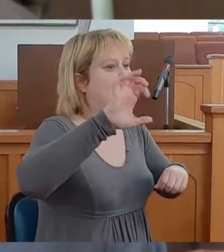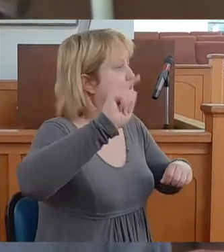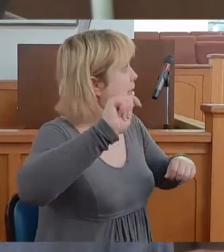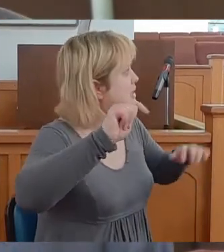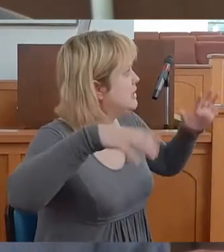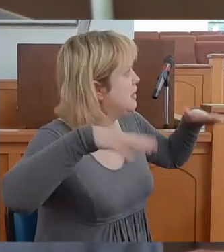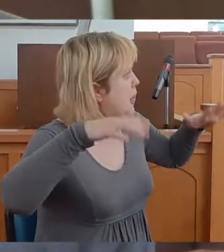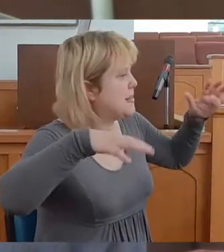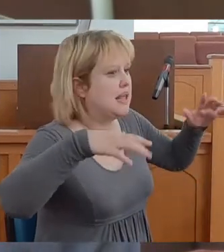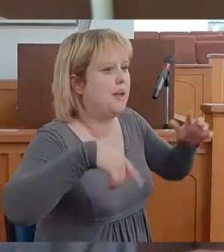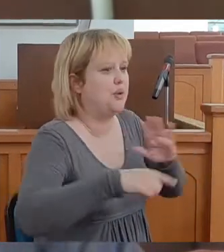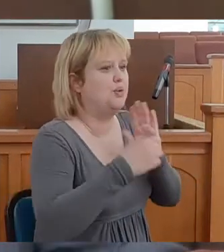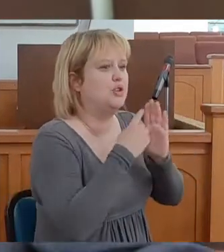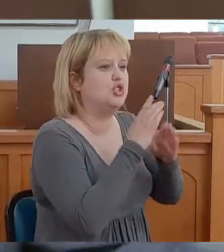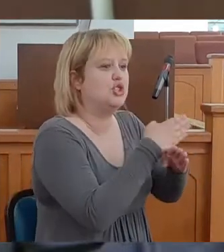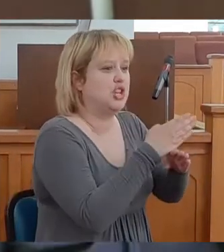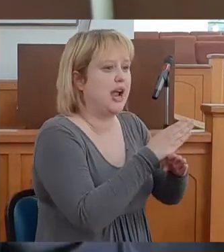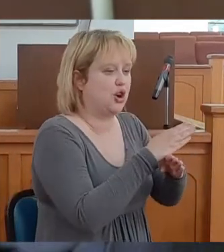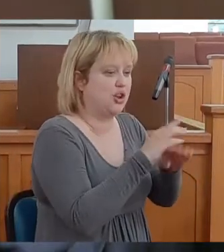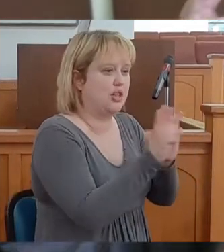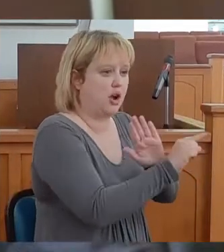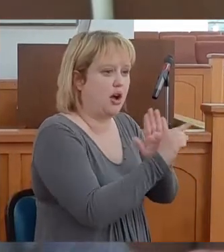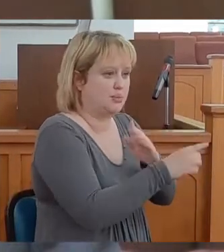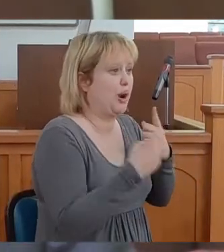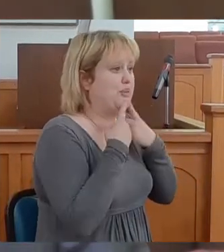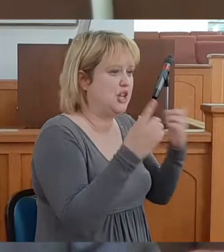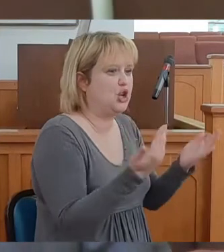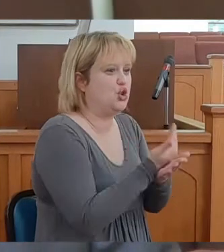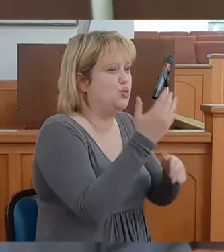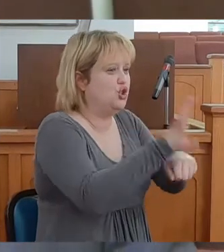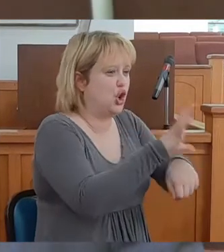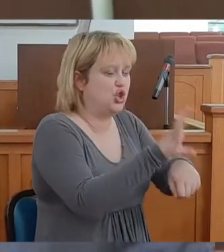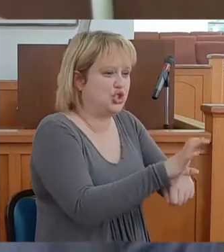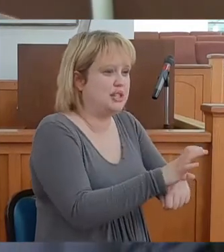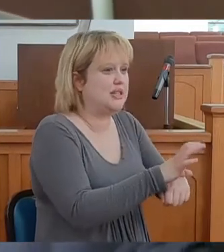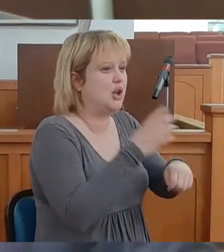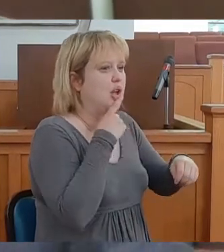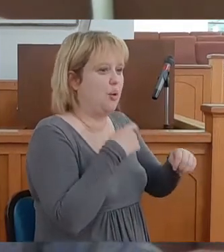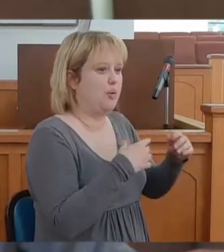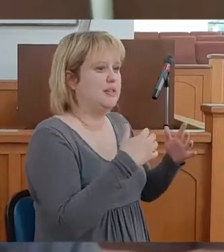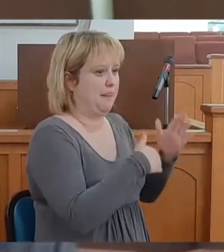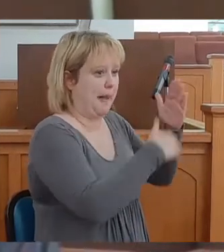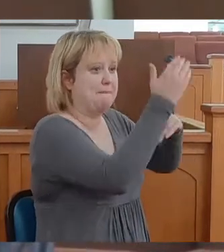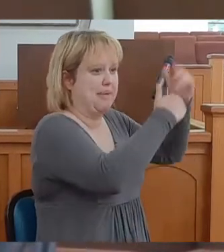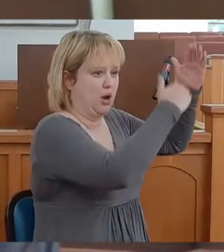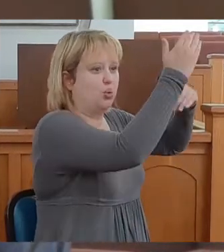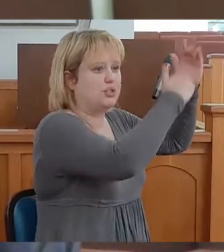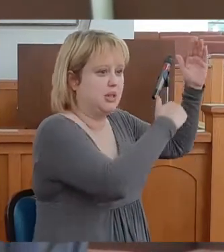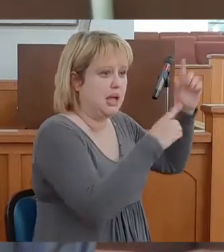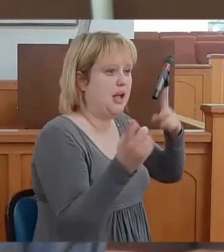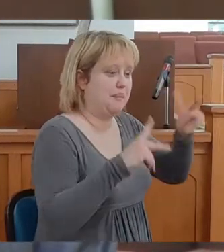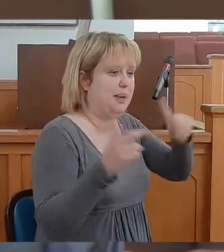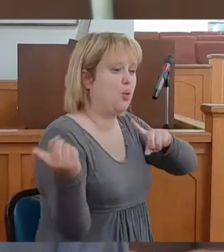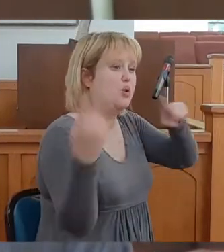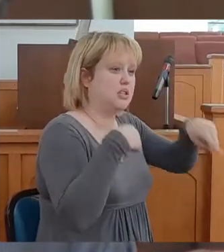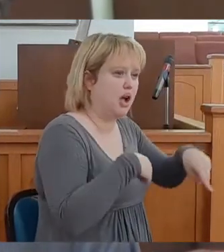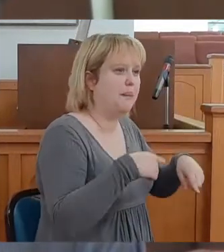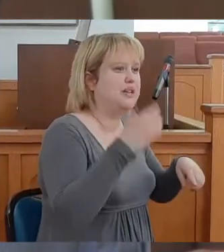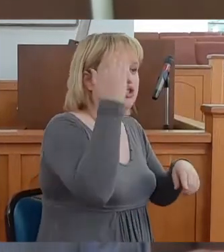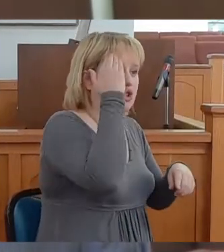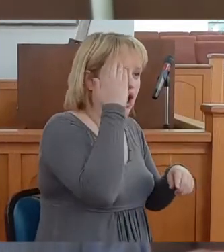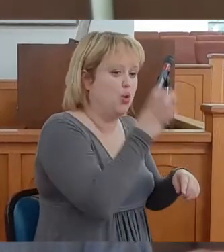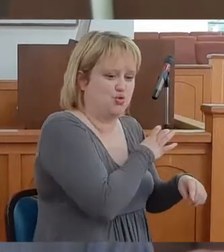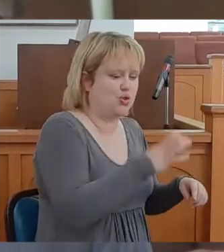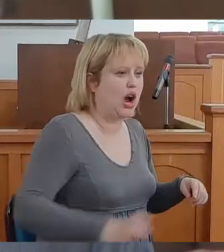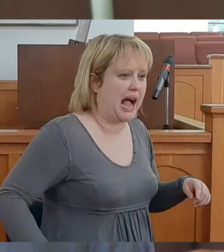We would share the gospel. I'm going tell you, new churches was being birthed. People was coming to know Christ